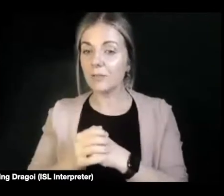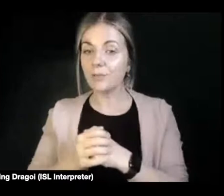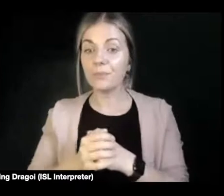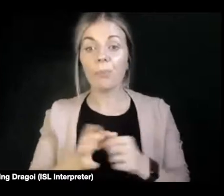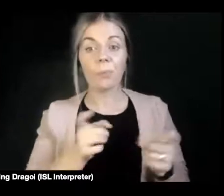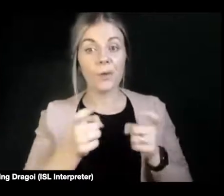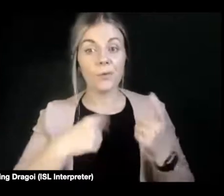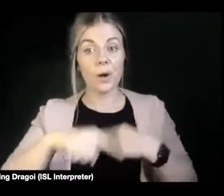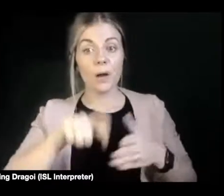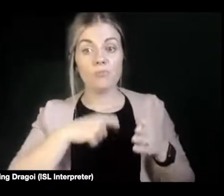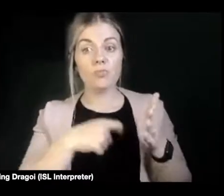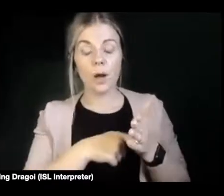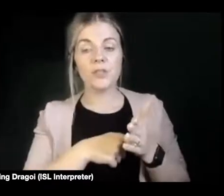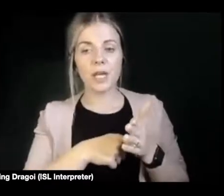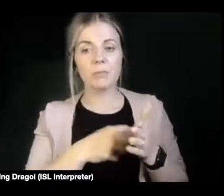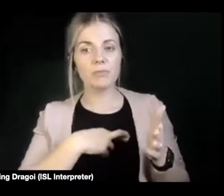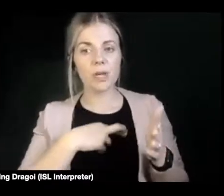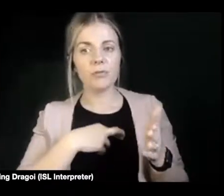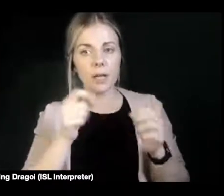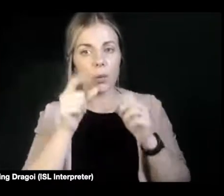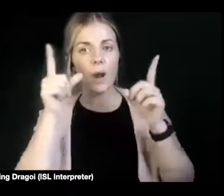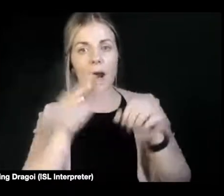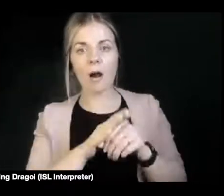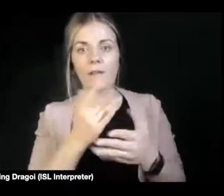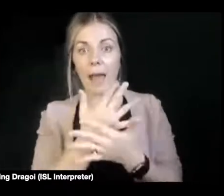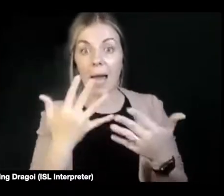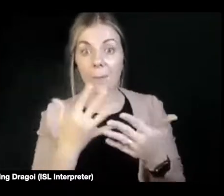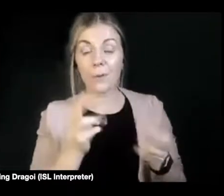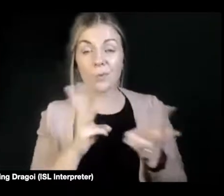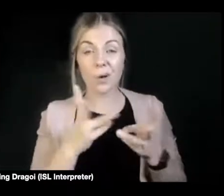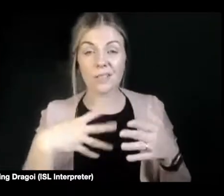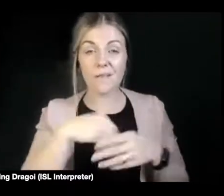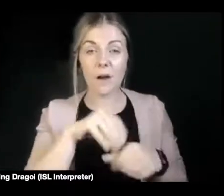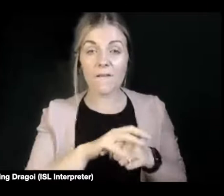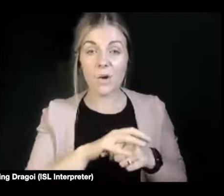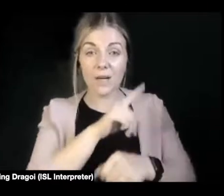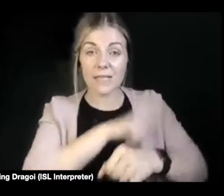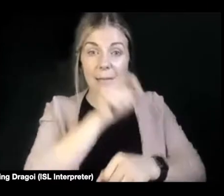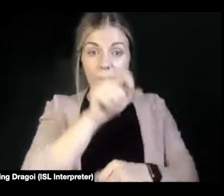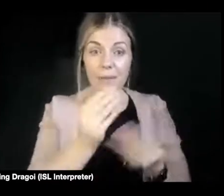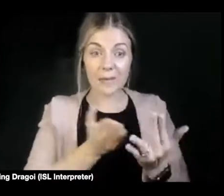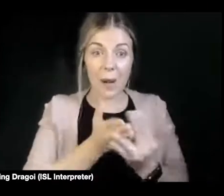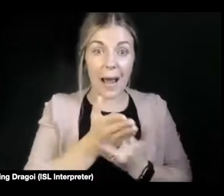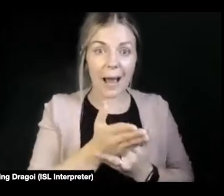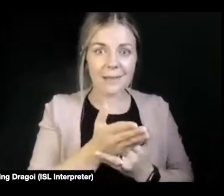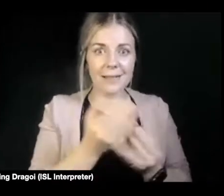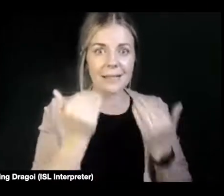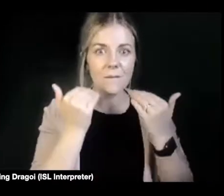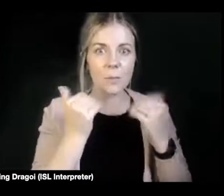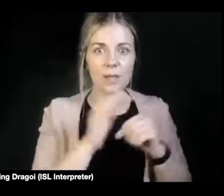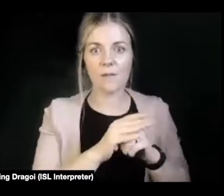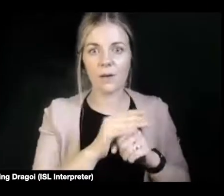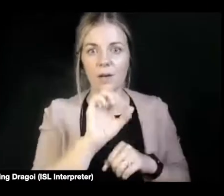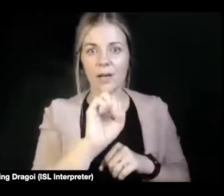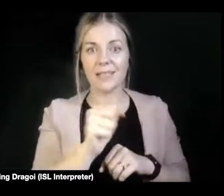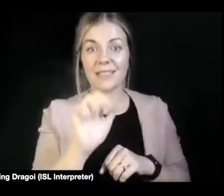been kind of very conscious of the labour that's involved for disabled people in accessing sexual and reproductive services. And I'm going